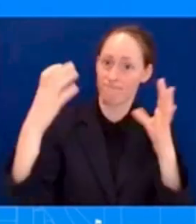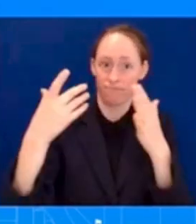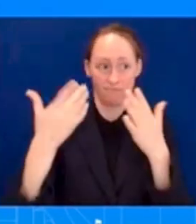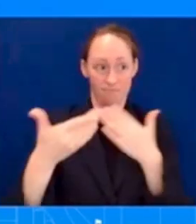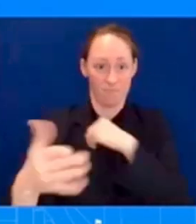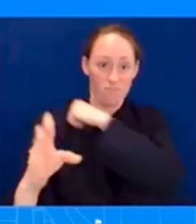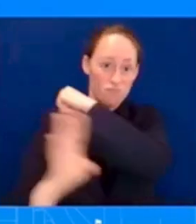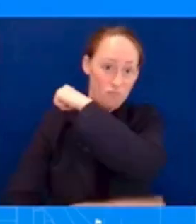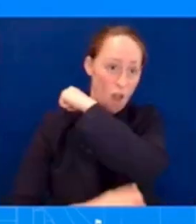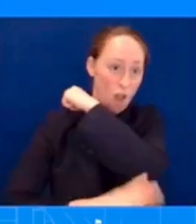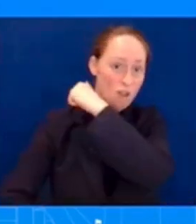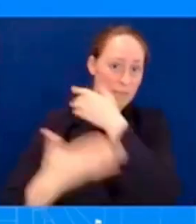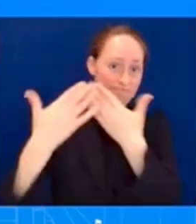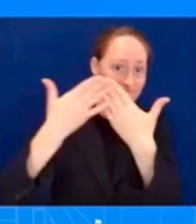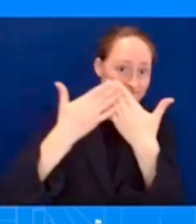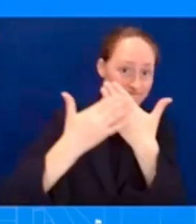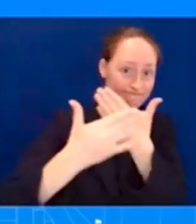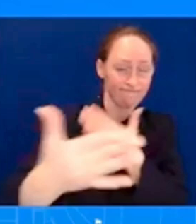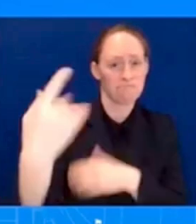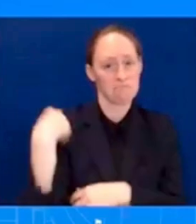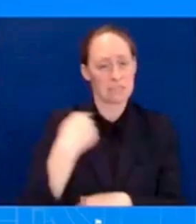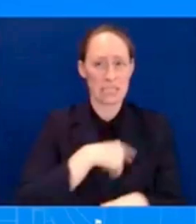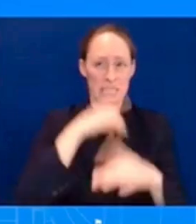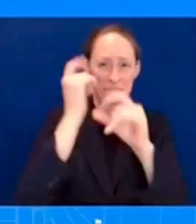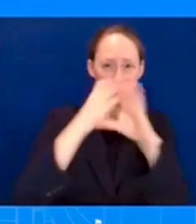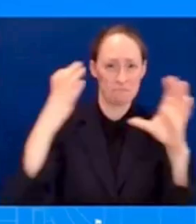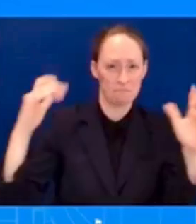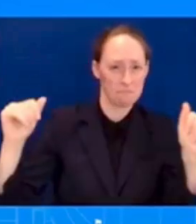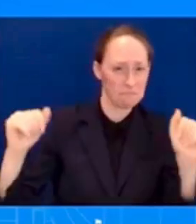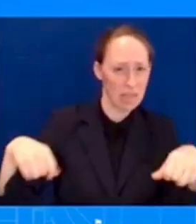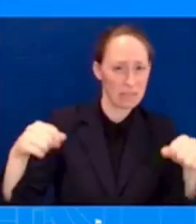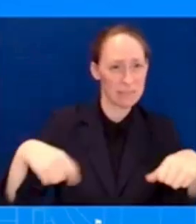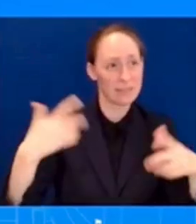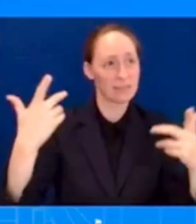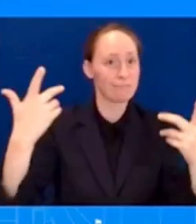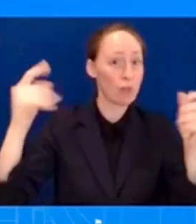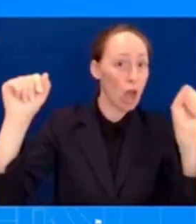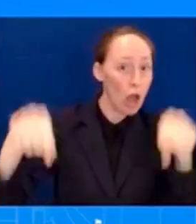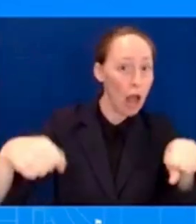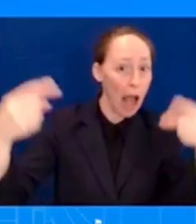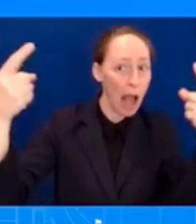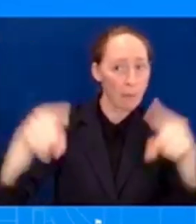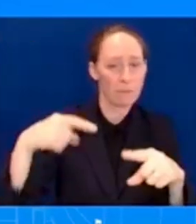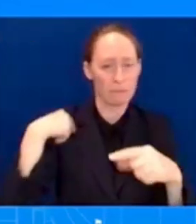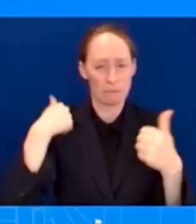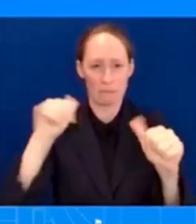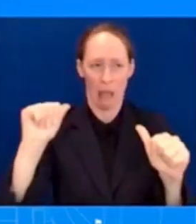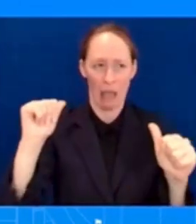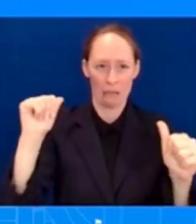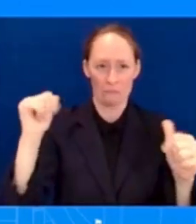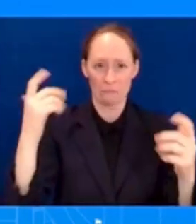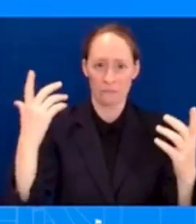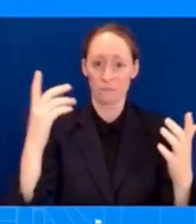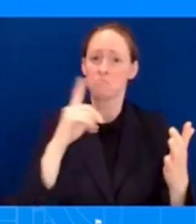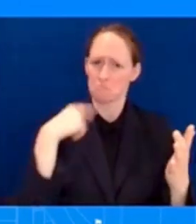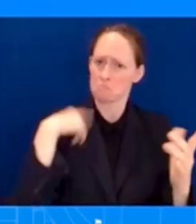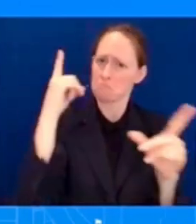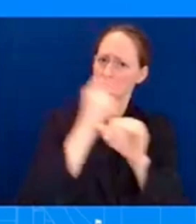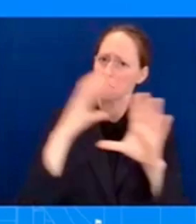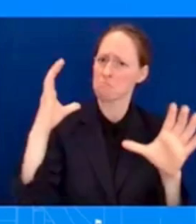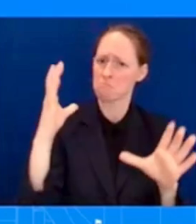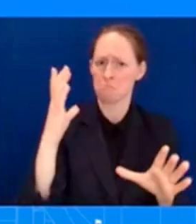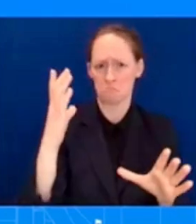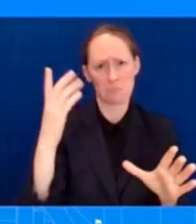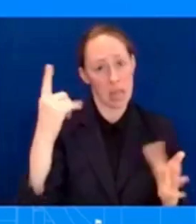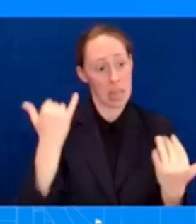we could support the initial response efforts and so we do have adequate funding to do the response that we're doing right now but we will need